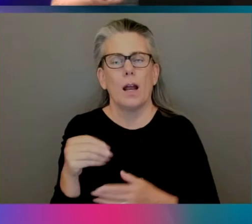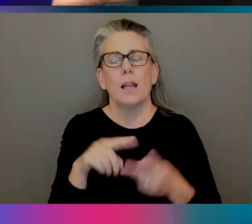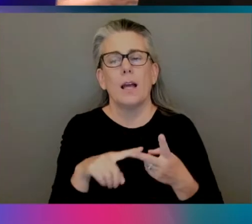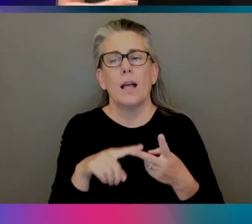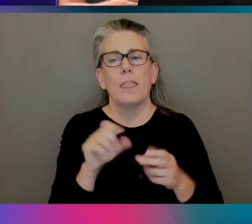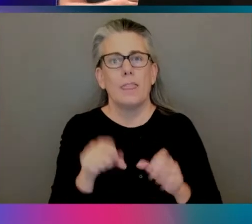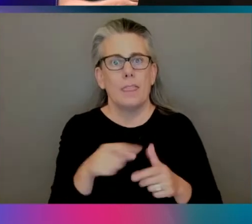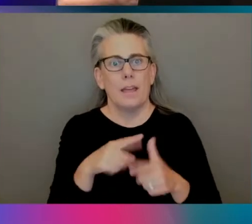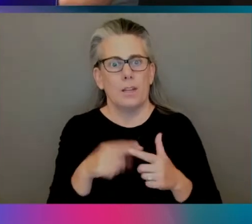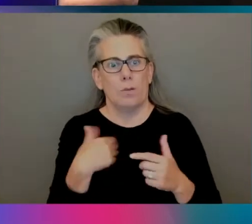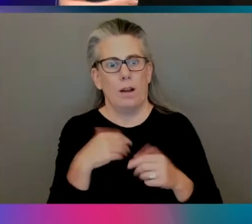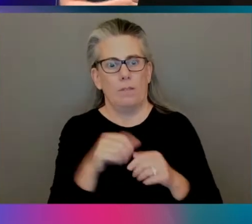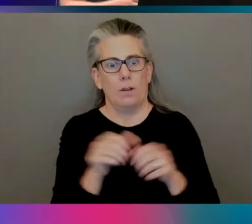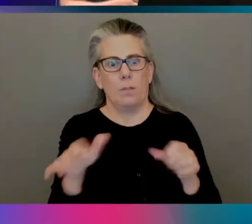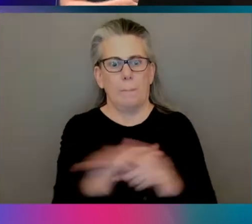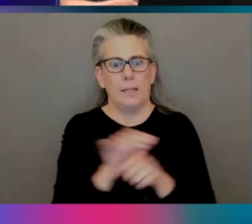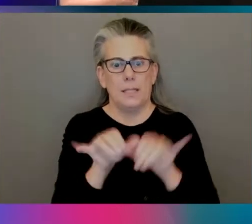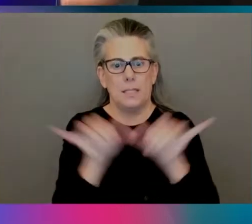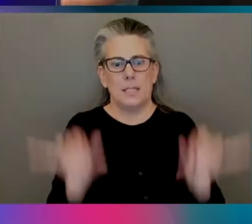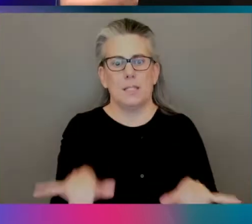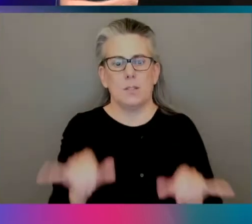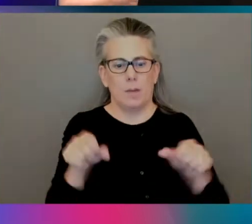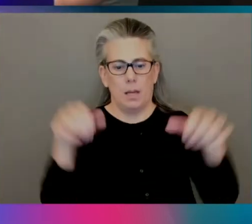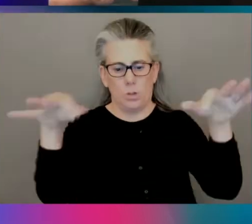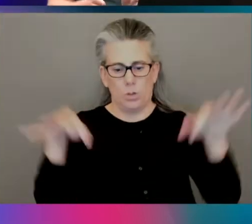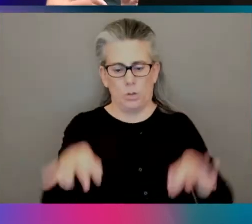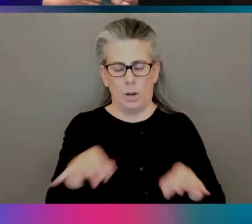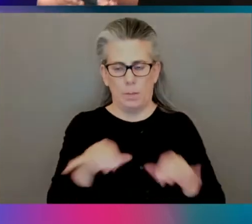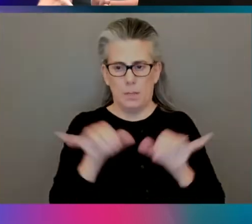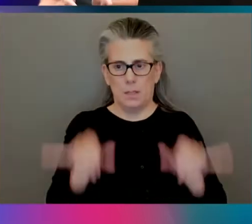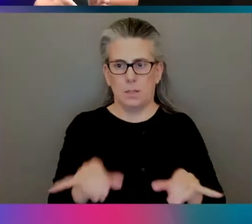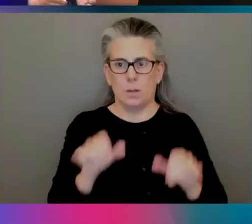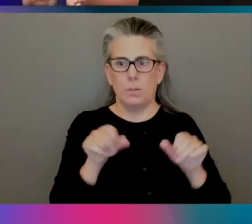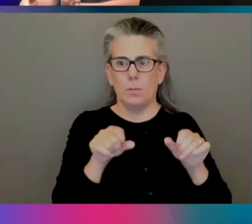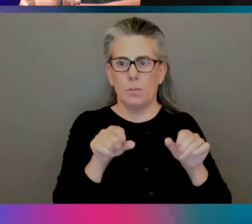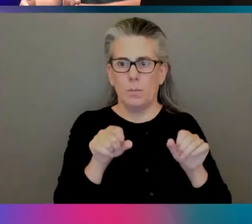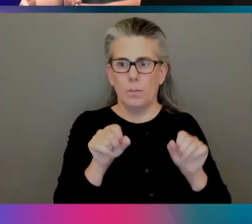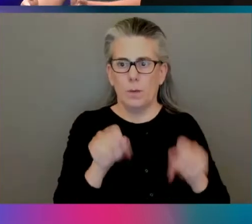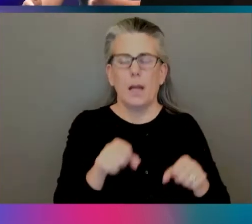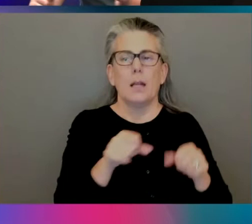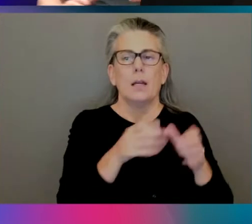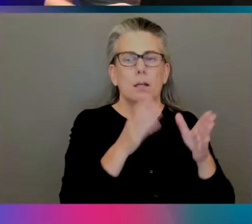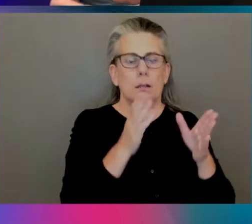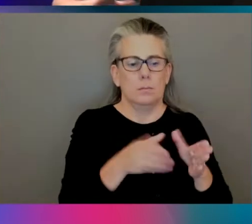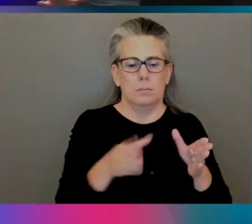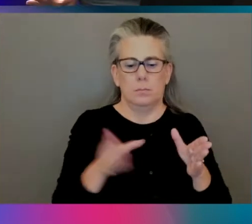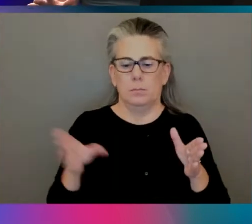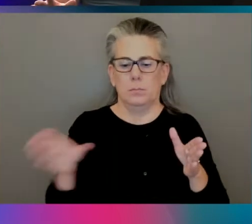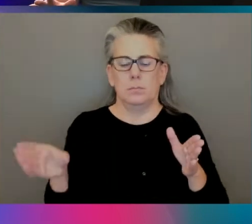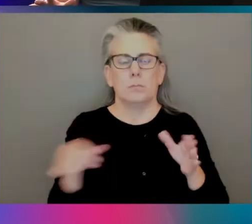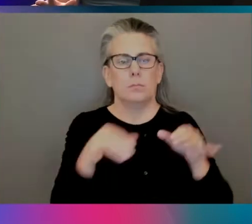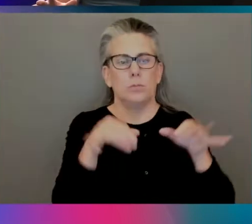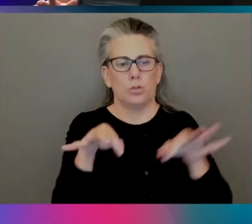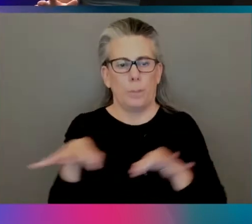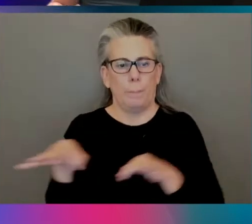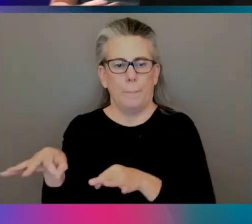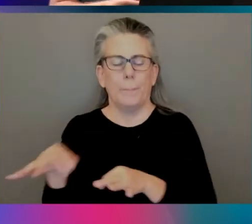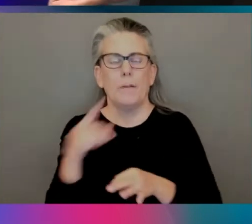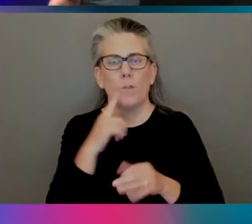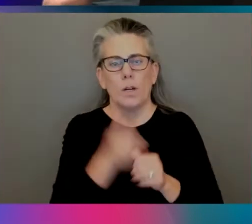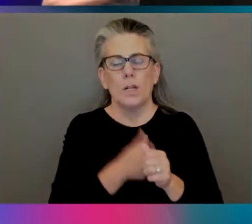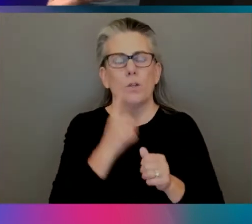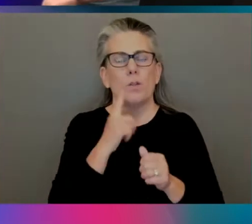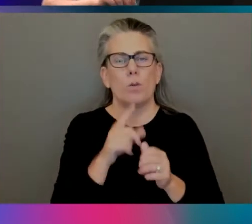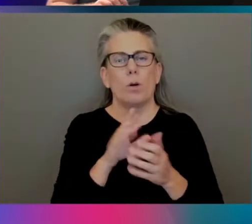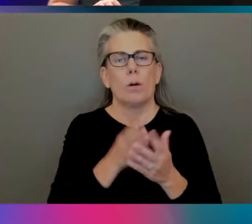describe the state of the system and transform that system, you know, from state one to state two to state three, state n, with visibility for the entire organization, and